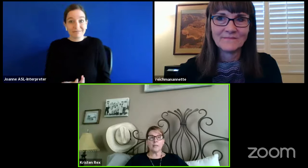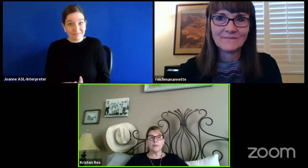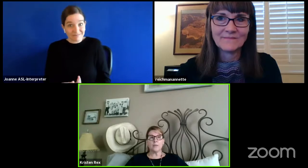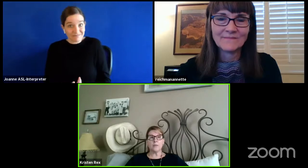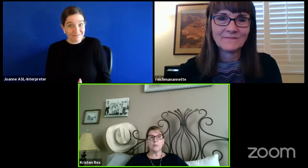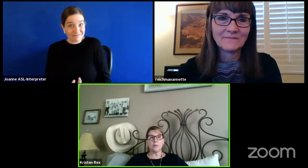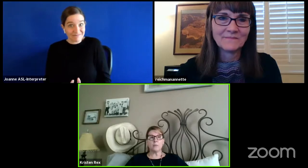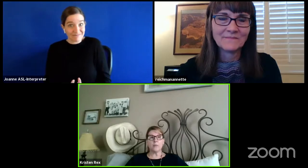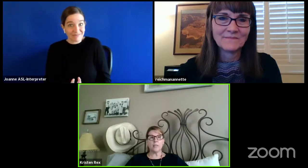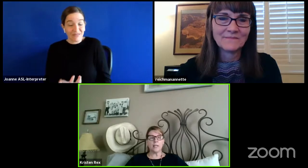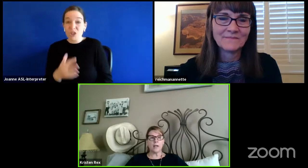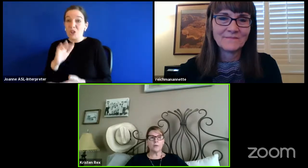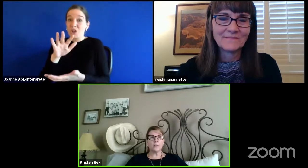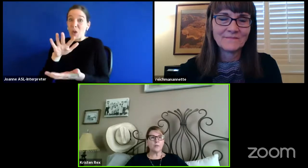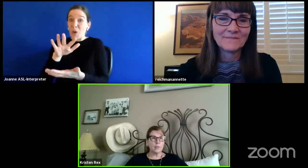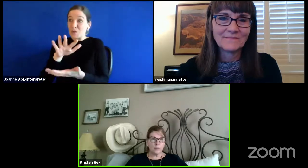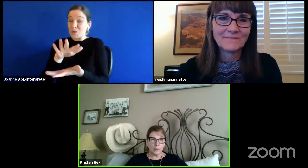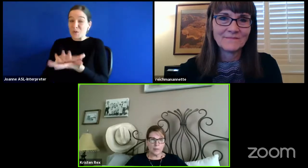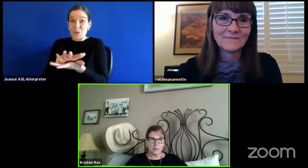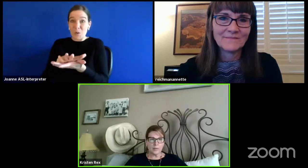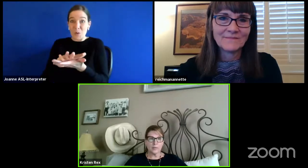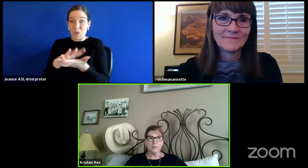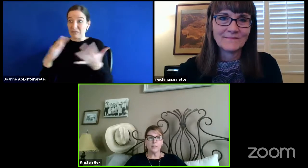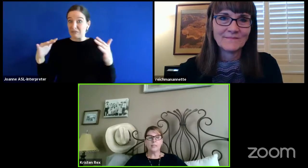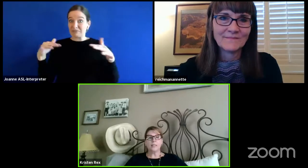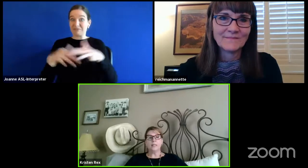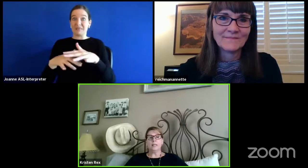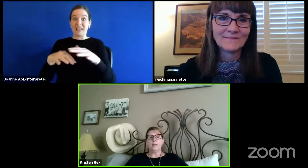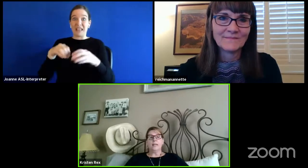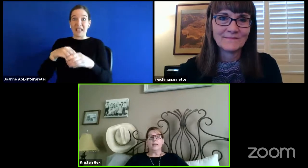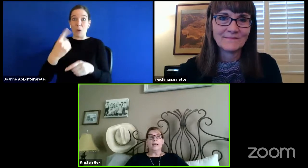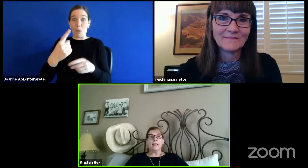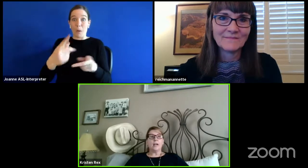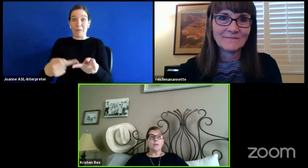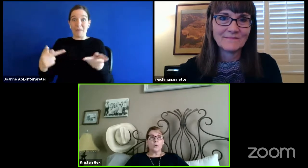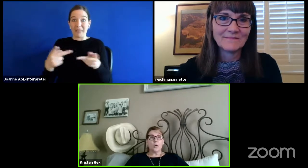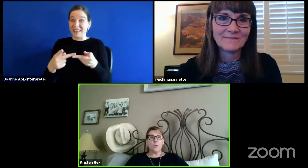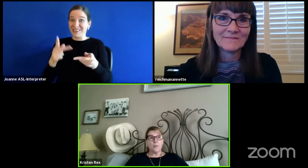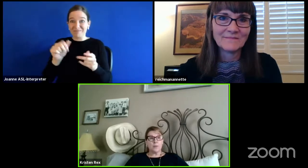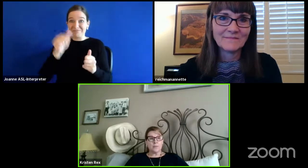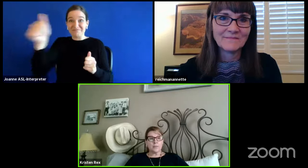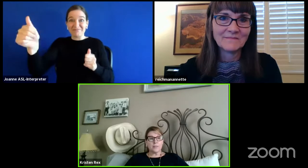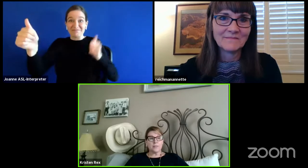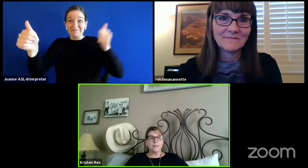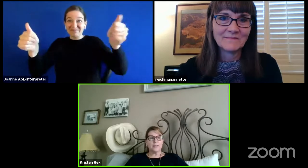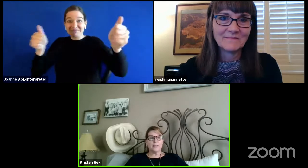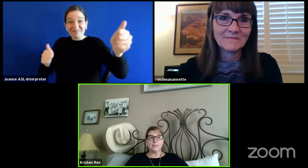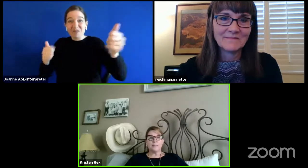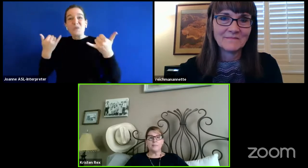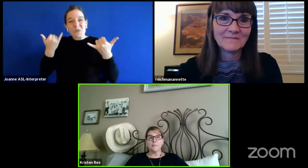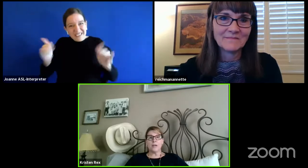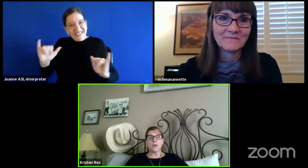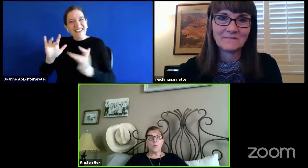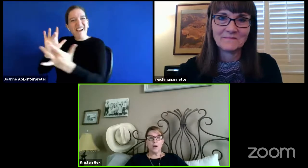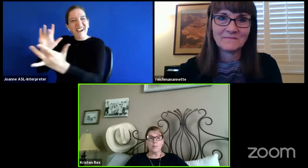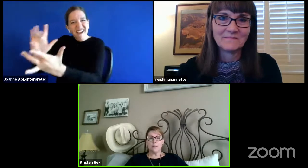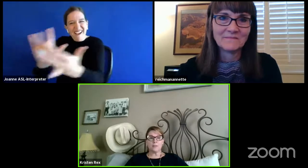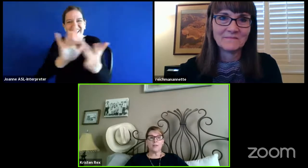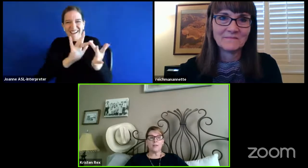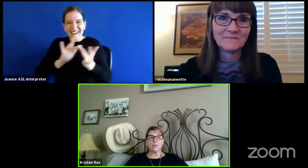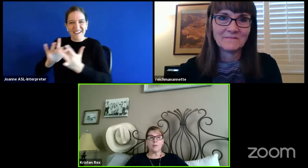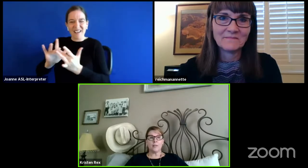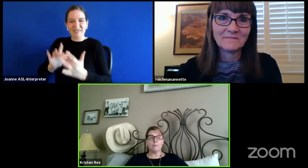one place, we are reaching out to many places. And now to our cooperatives. Our